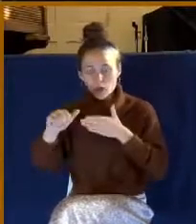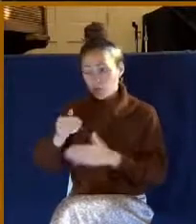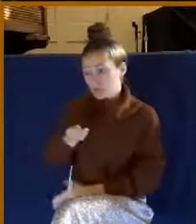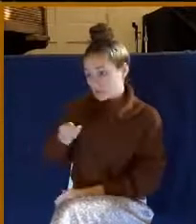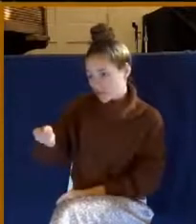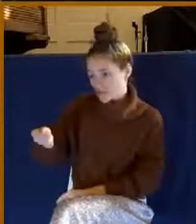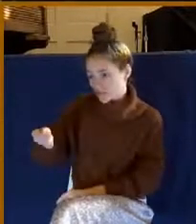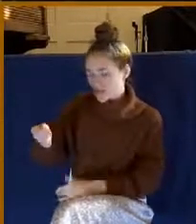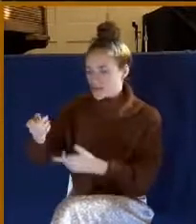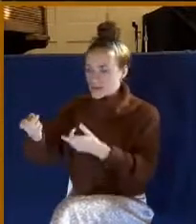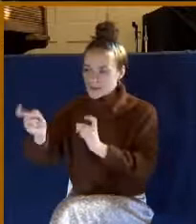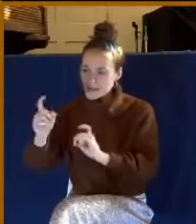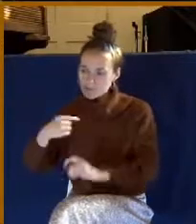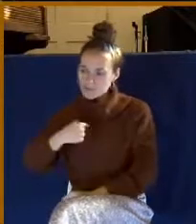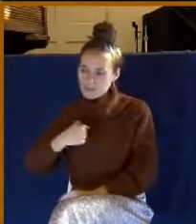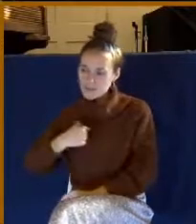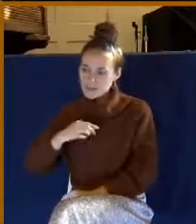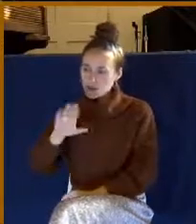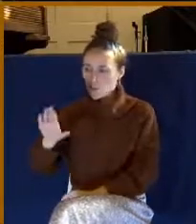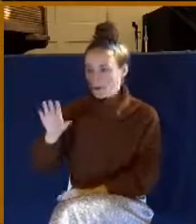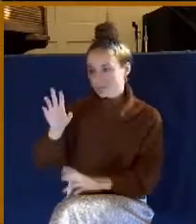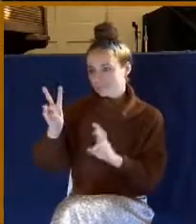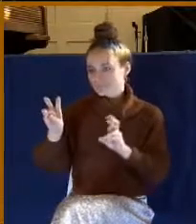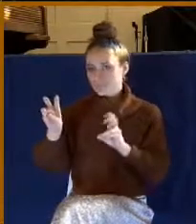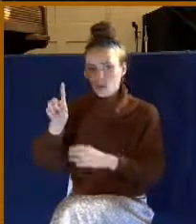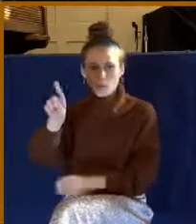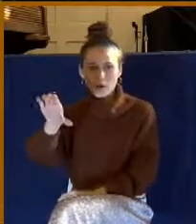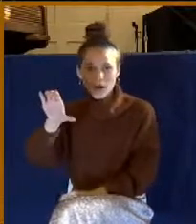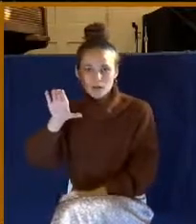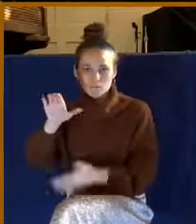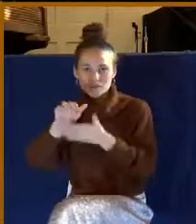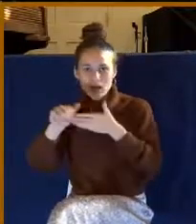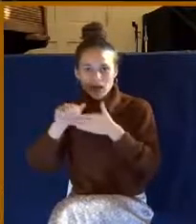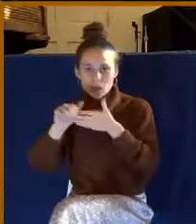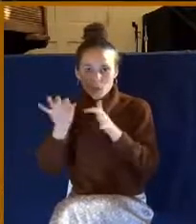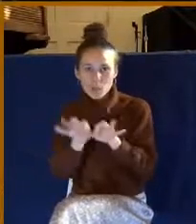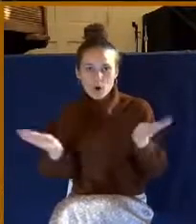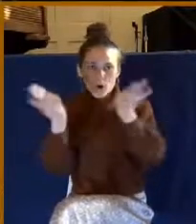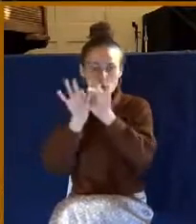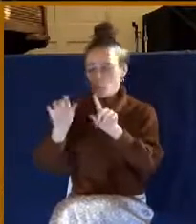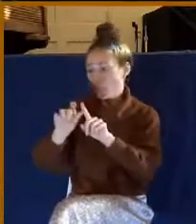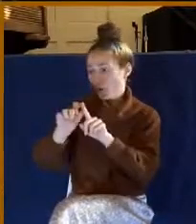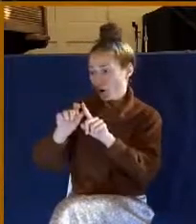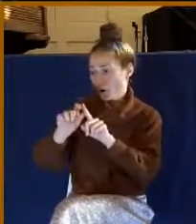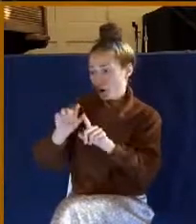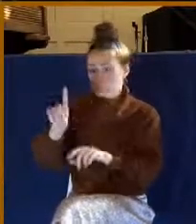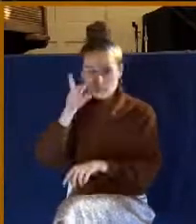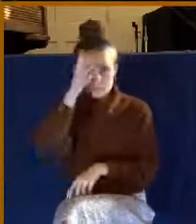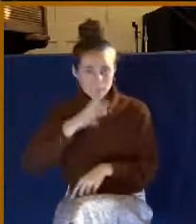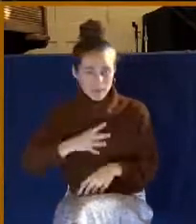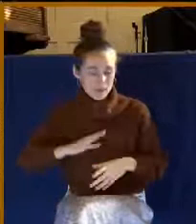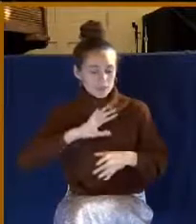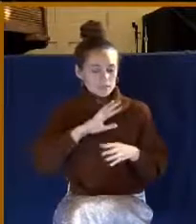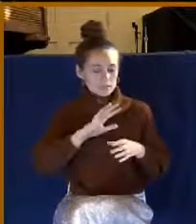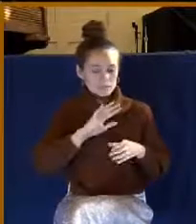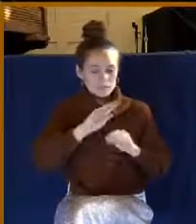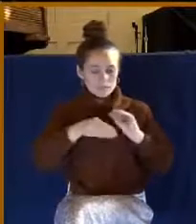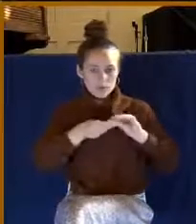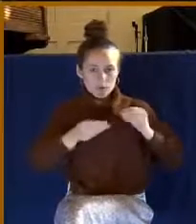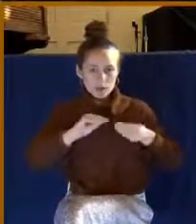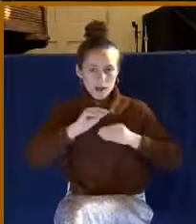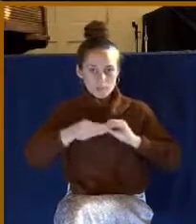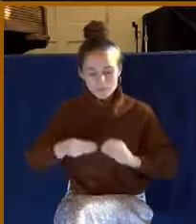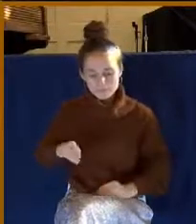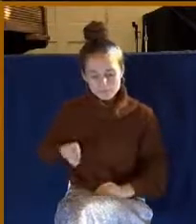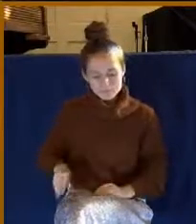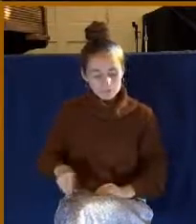Give me one of your $100 words. And Mr. Kipling looked at the $100 bill. He folded it up. He put it in his pocket.